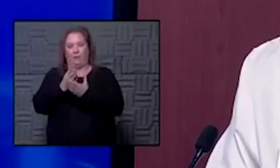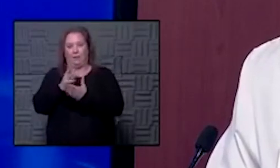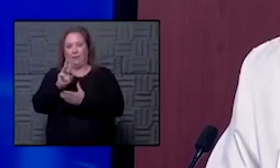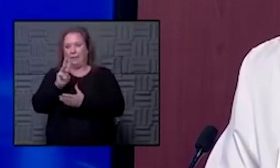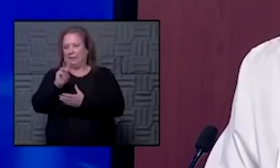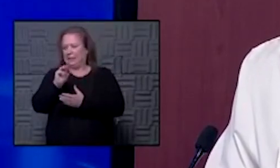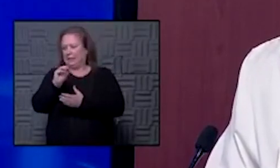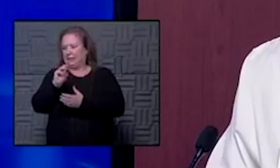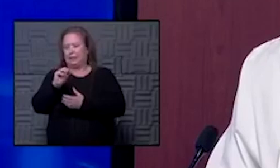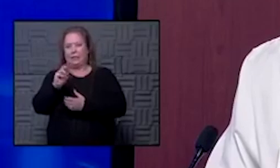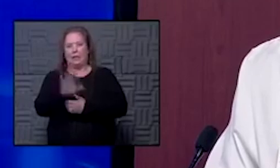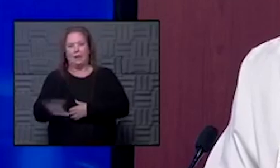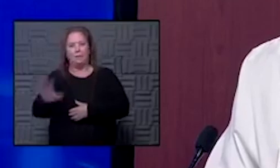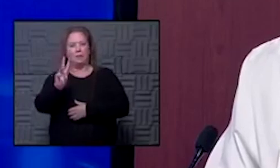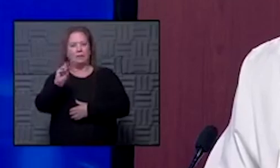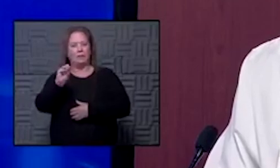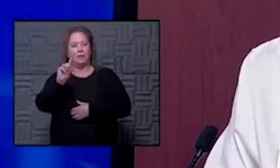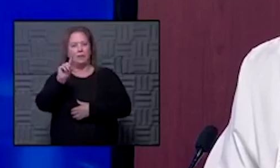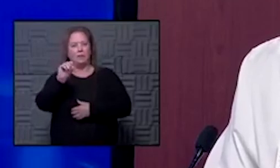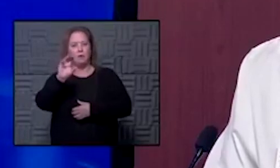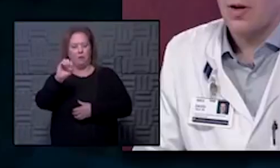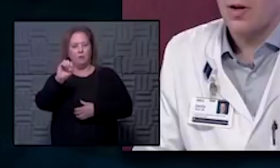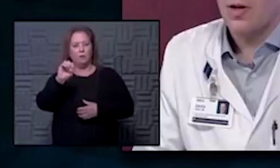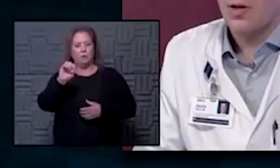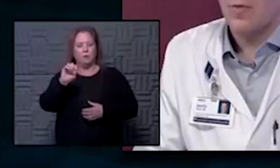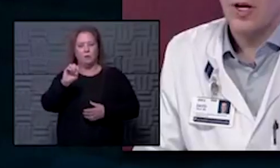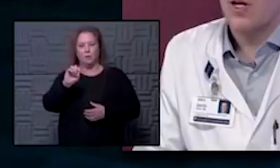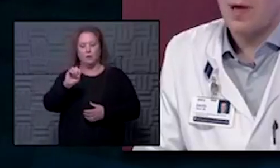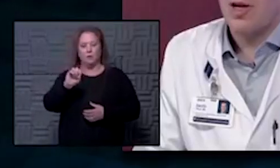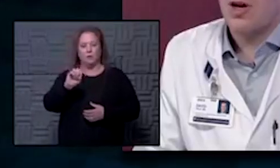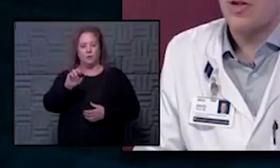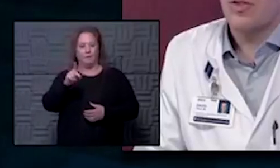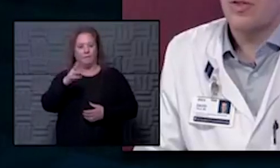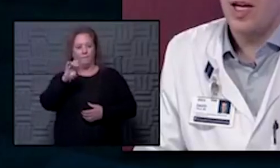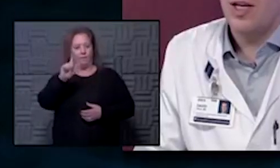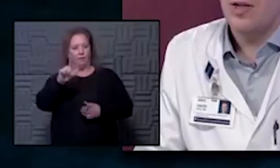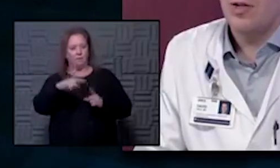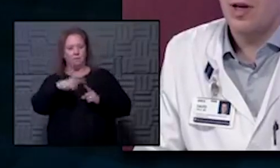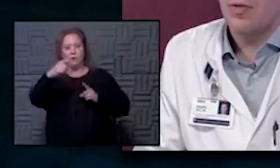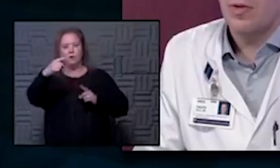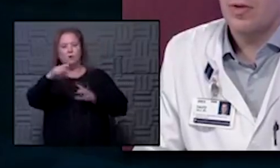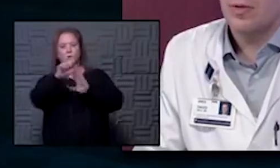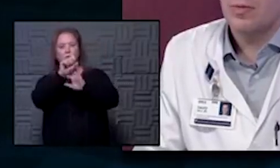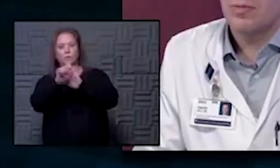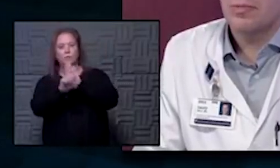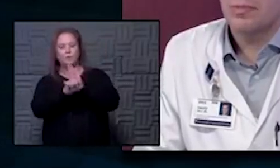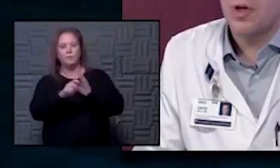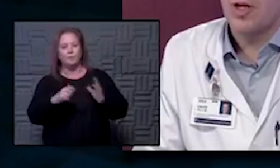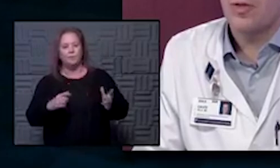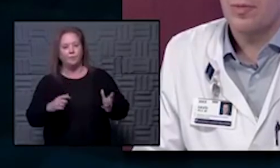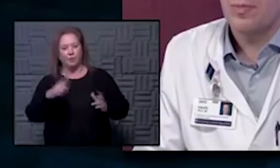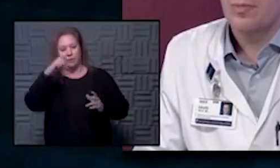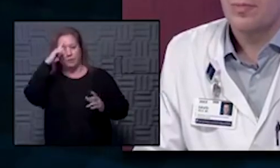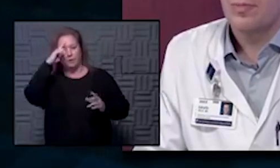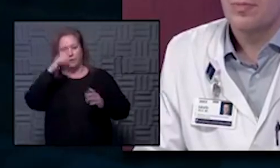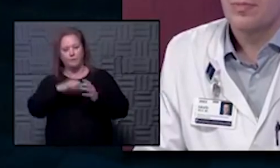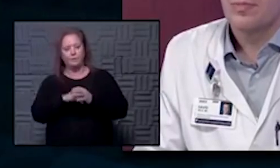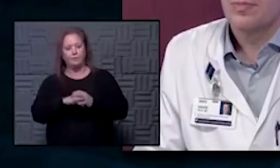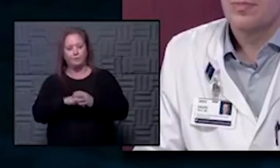60 i think or so doses but lee uh or phil maybe across the state do you have thoughts